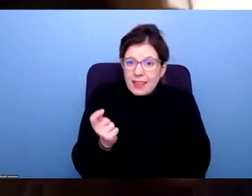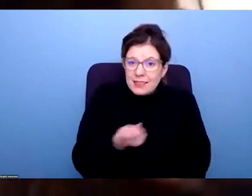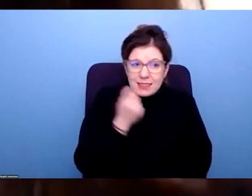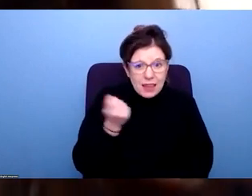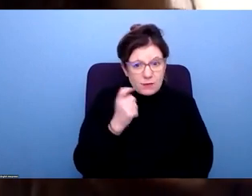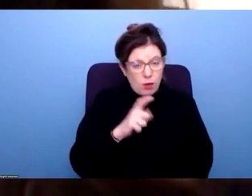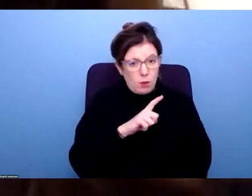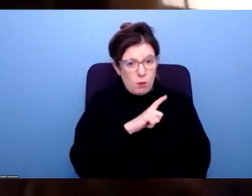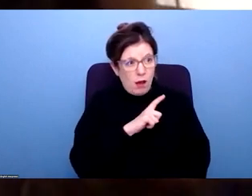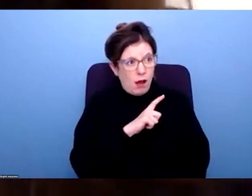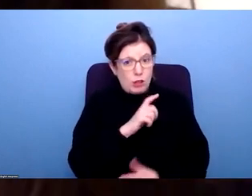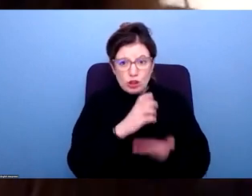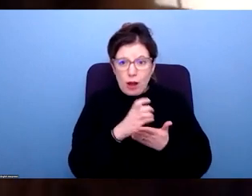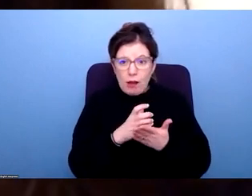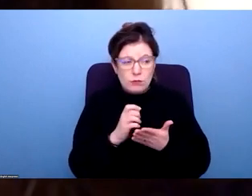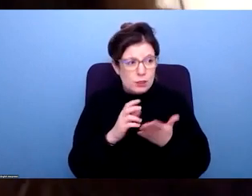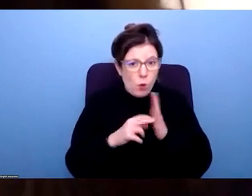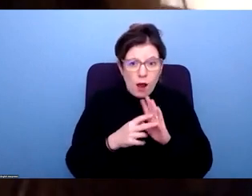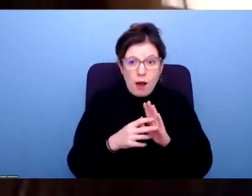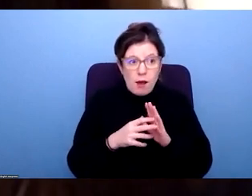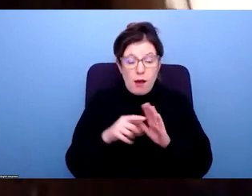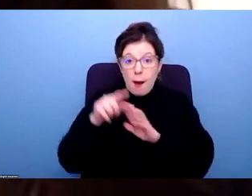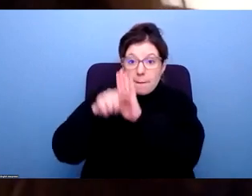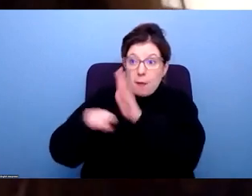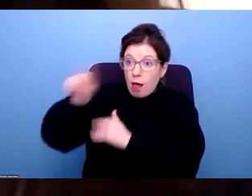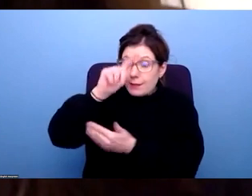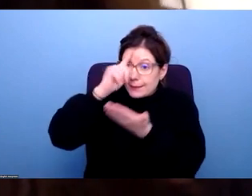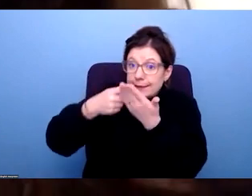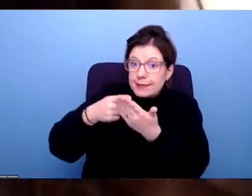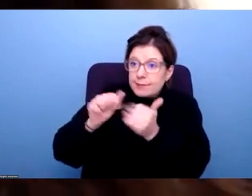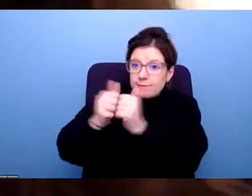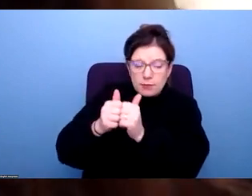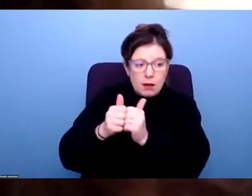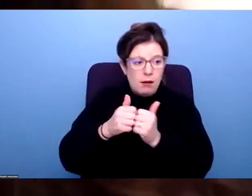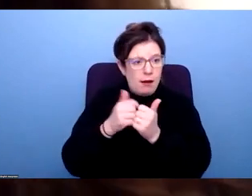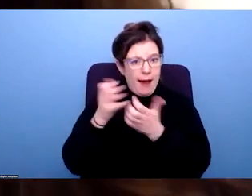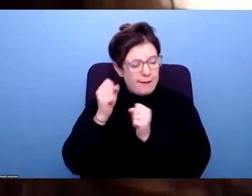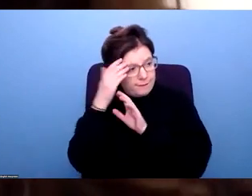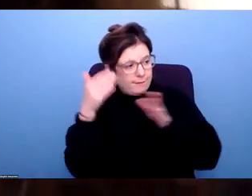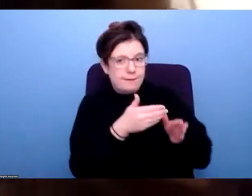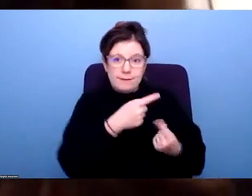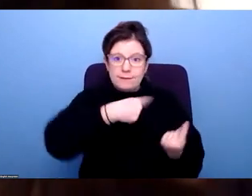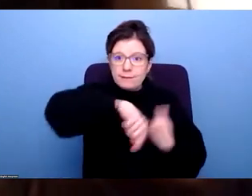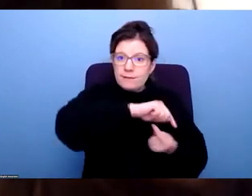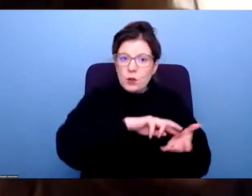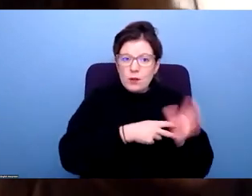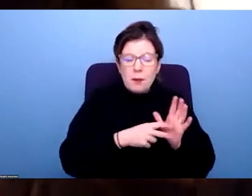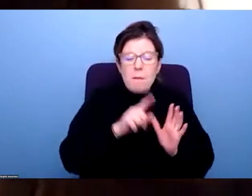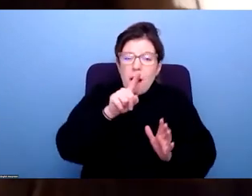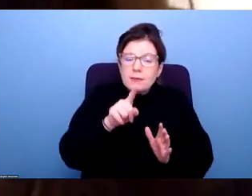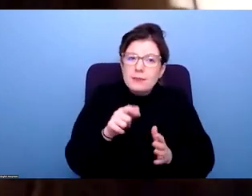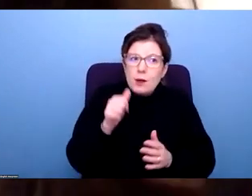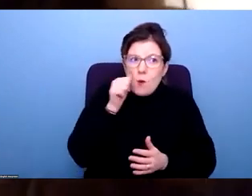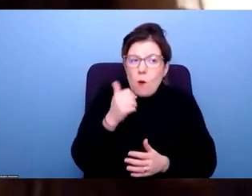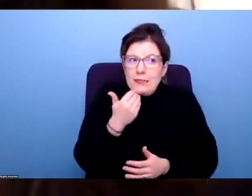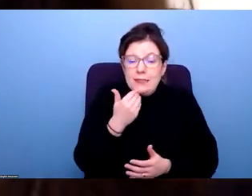charities and there's been some real attention from policymakers and decision makers. I know that it's not really enough and the payments